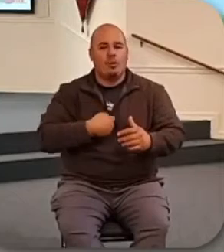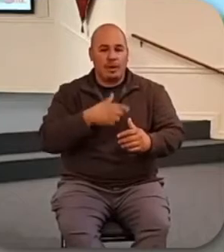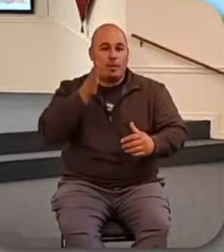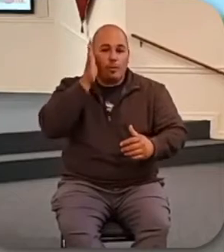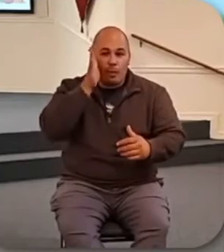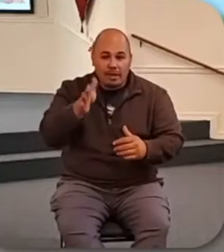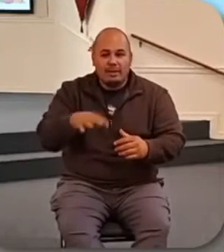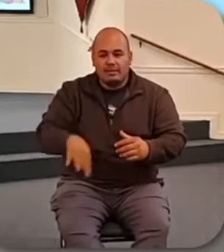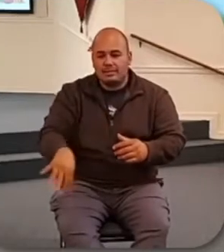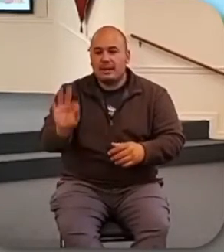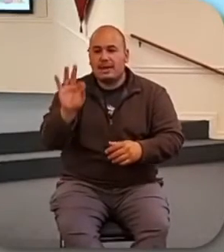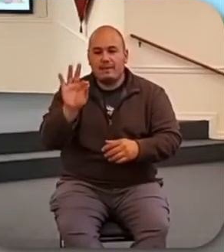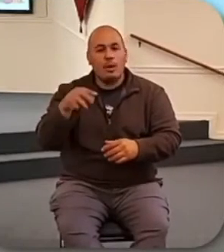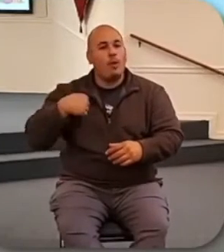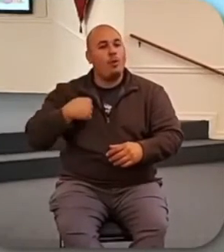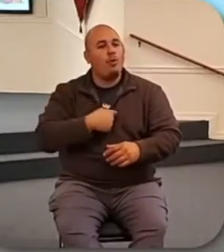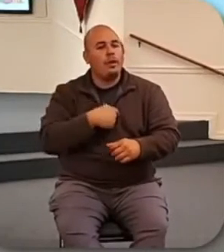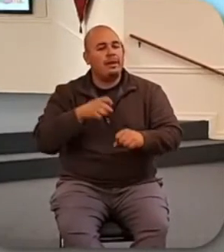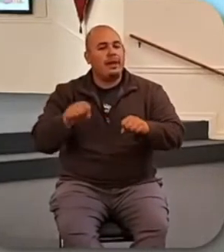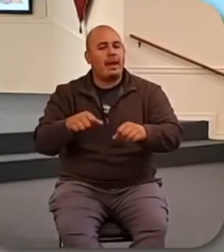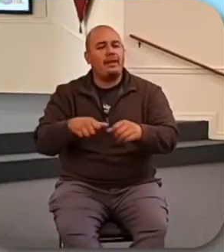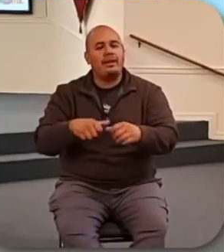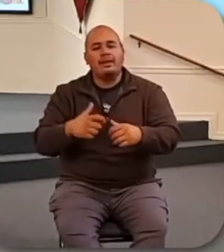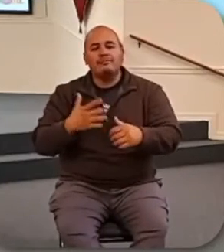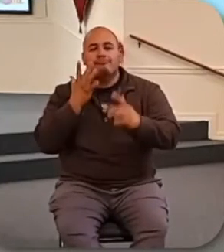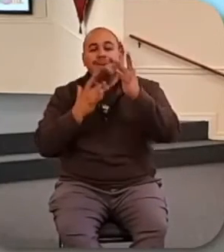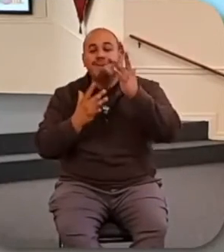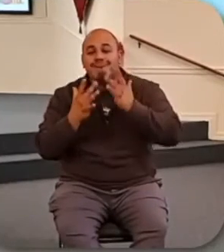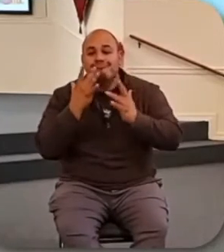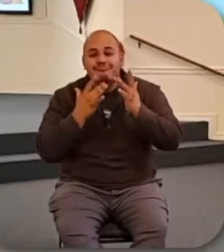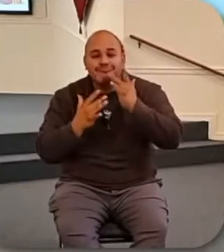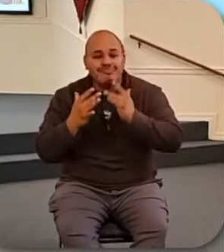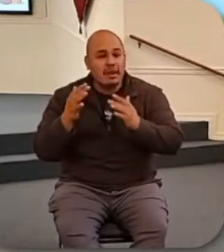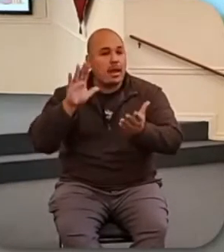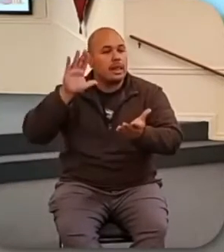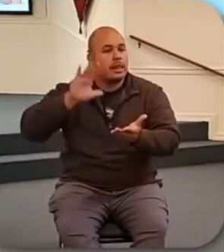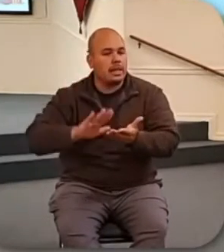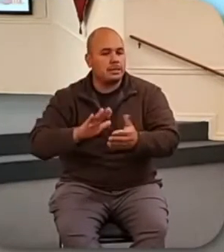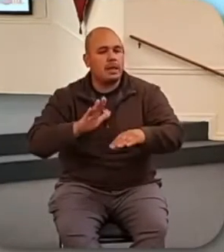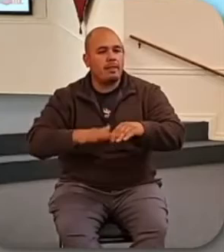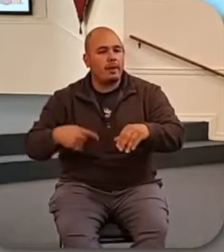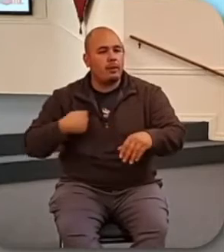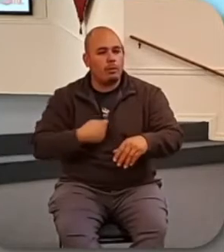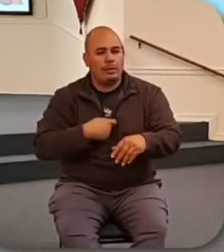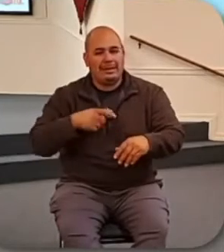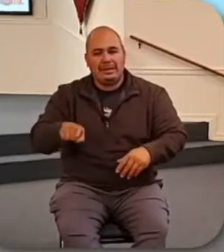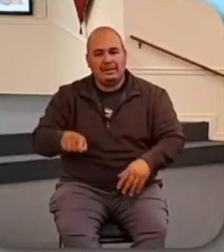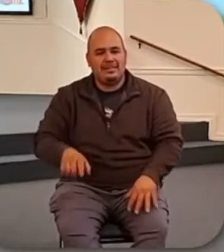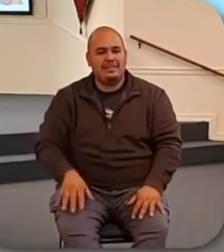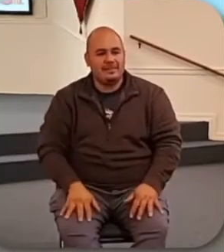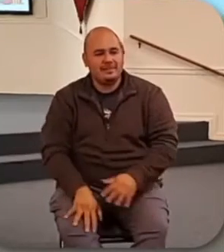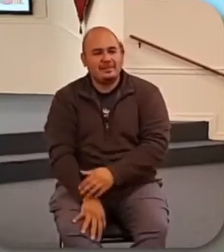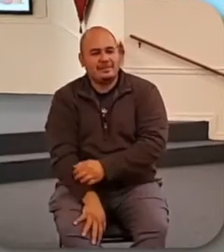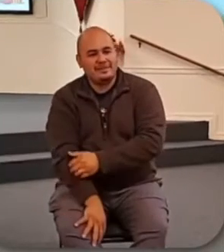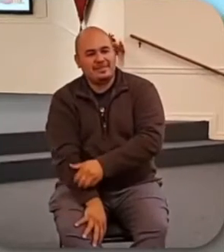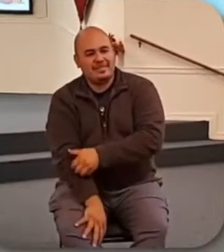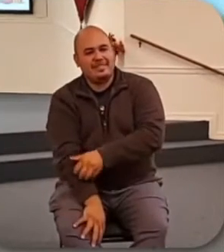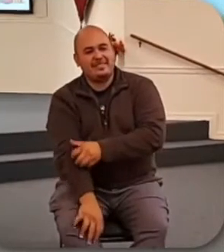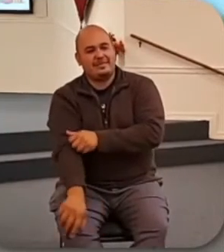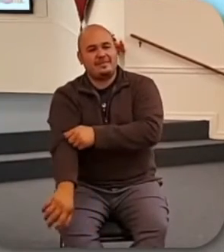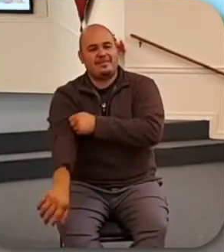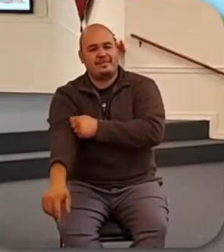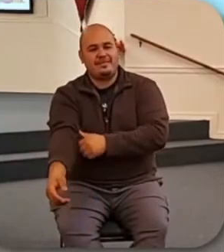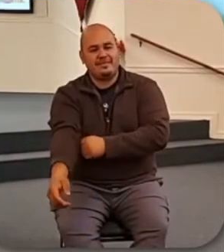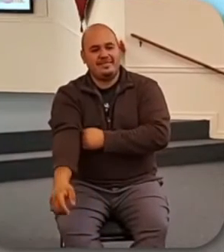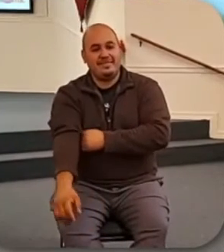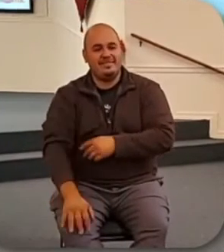discover that we can live on less than we thought we could live on. That we actually need less than what